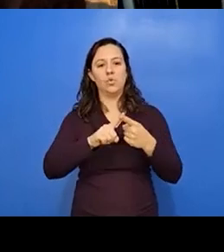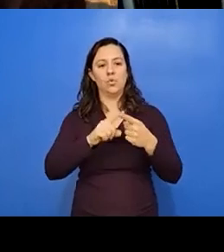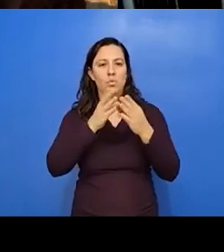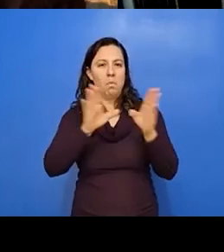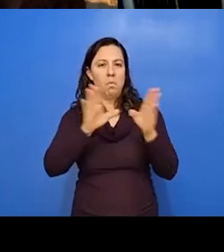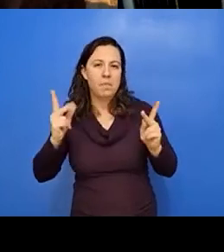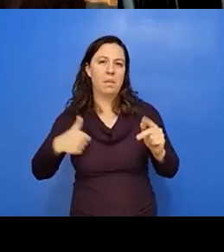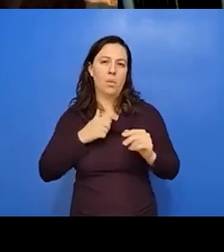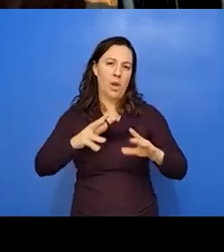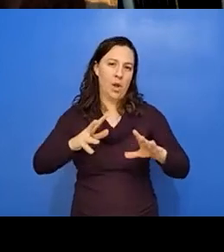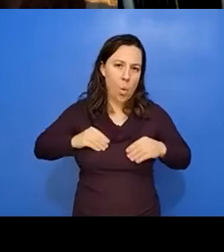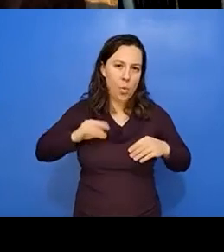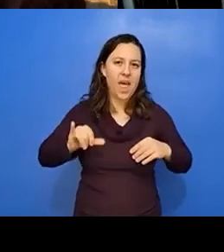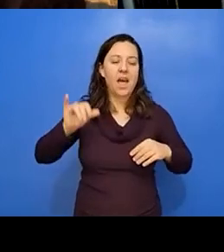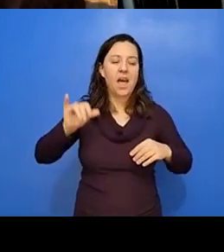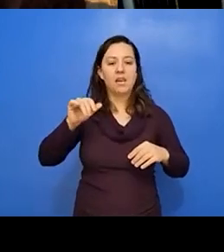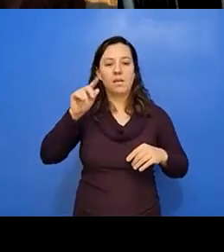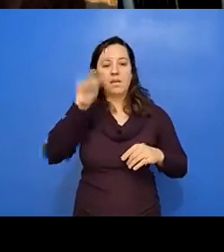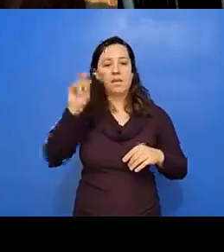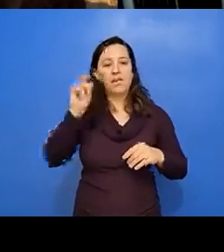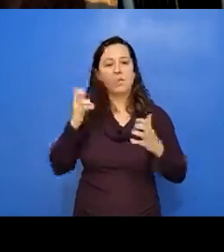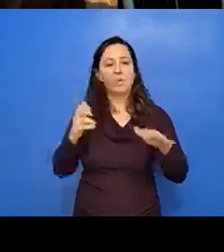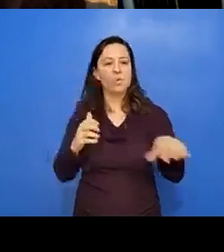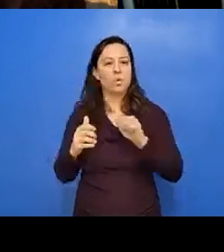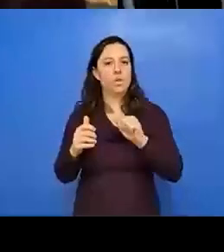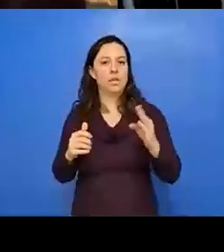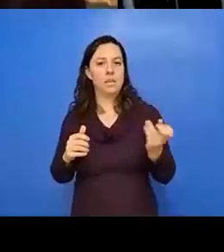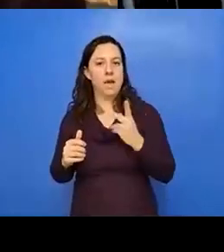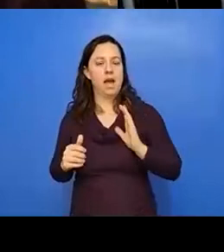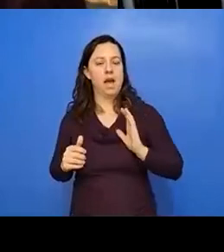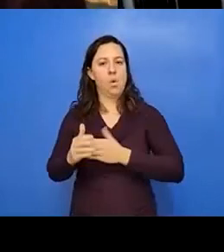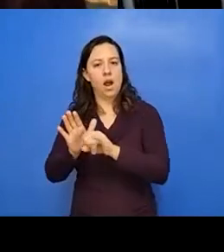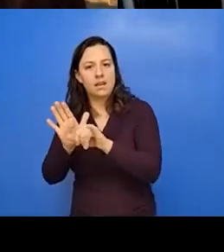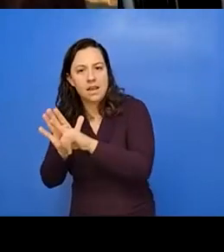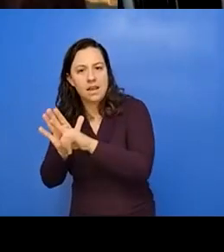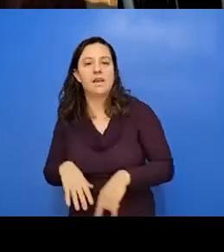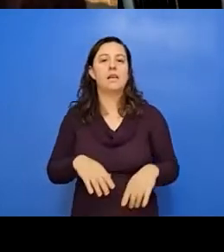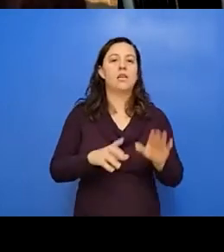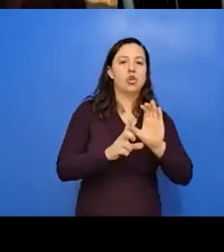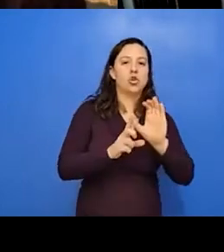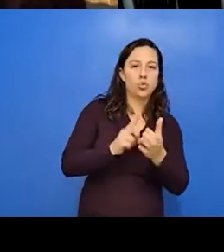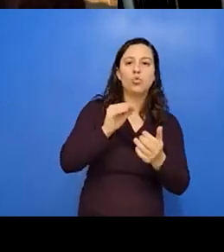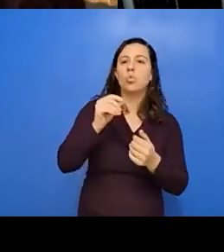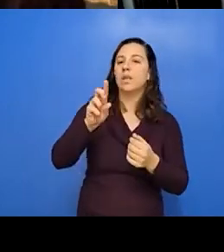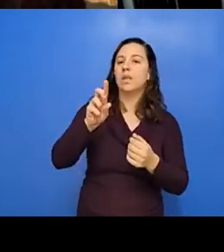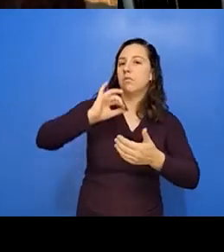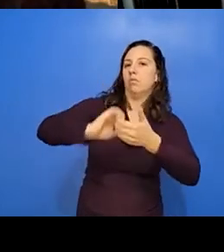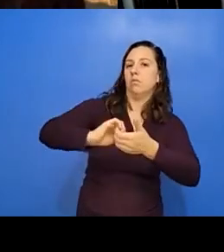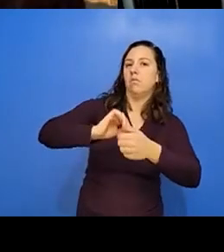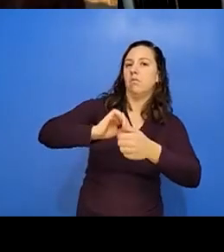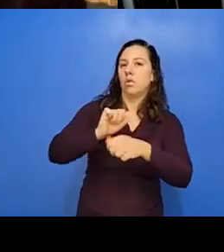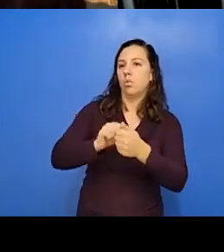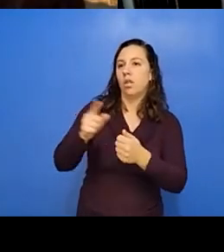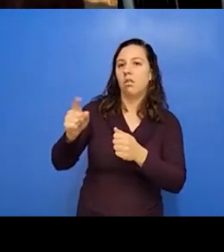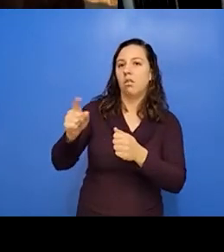you know, cause, um, we wanted to take back our culture and our identity. And so we worked with our local, our local, um, tribal practitioners